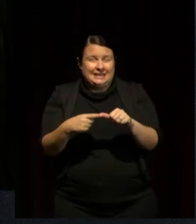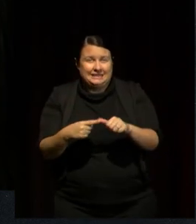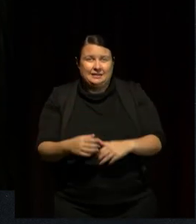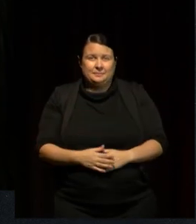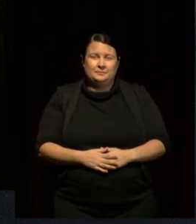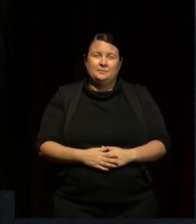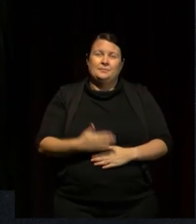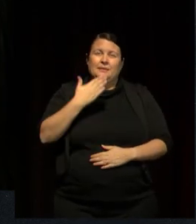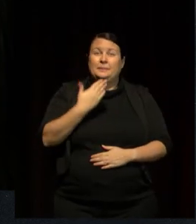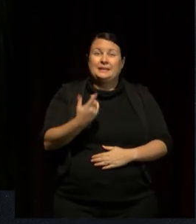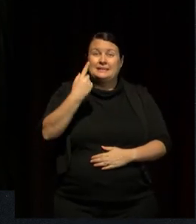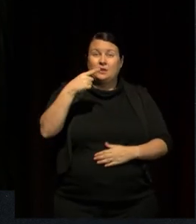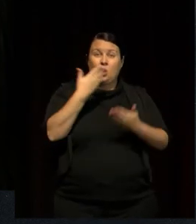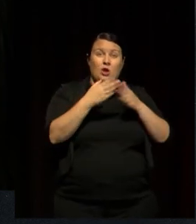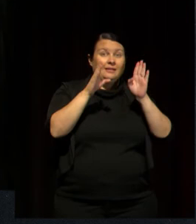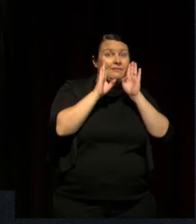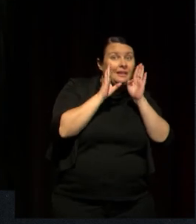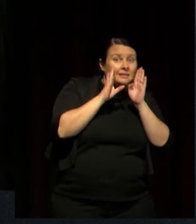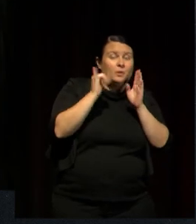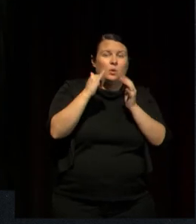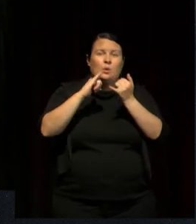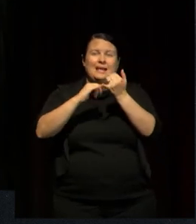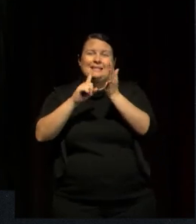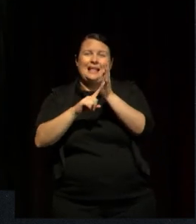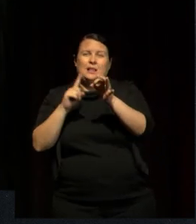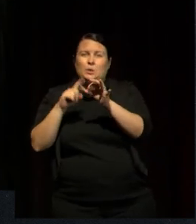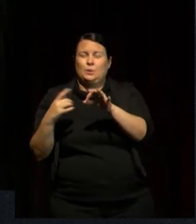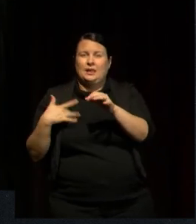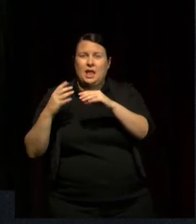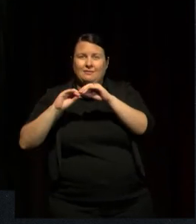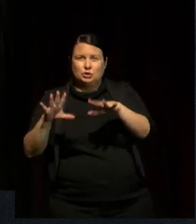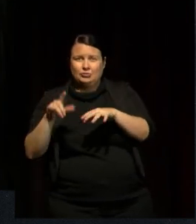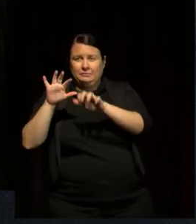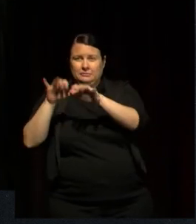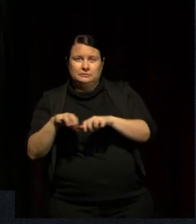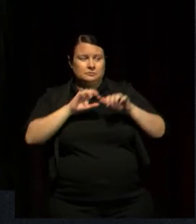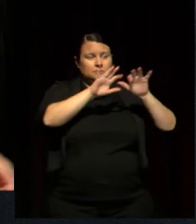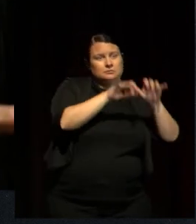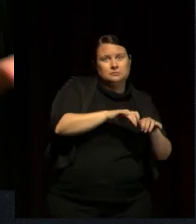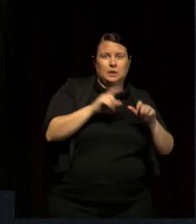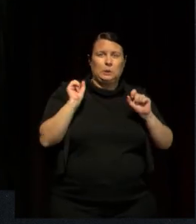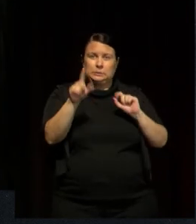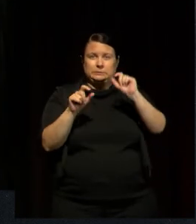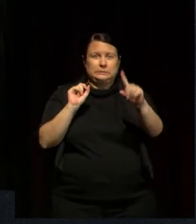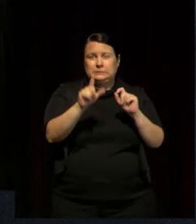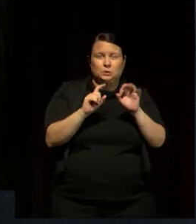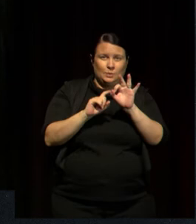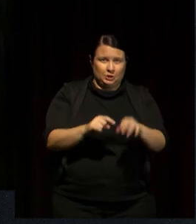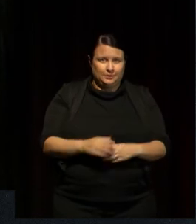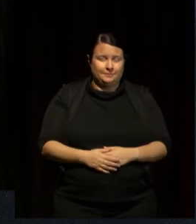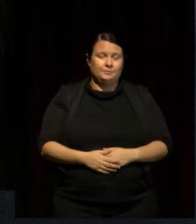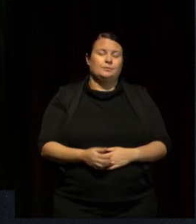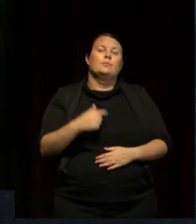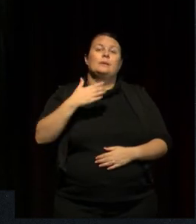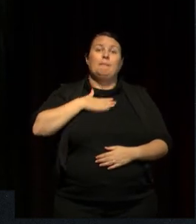the Facebook page or to the SLQ live stream chat and put your questions in. I'm going to move to question three